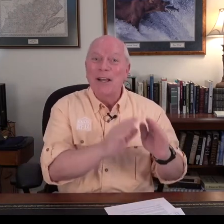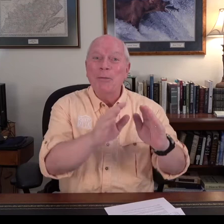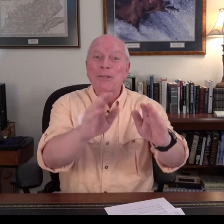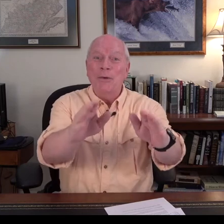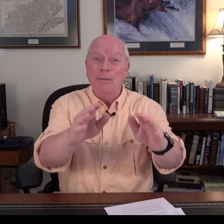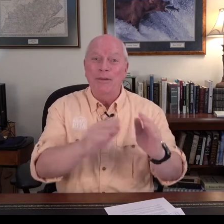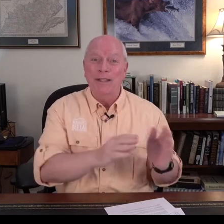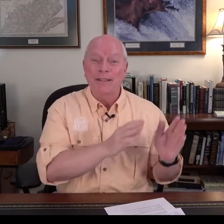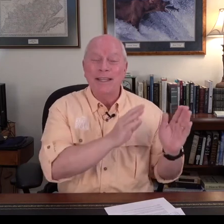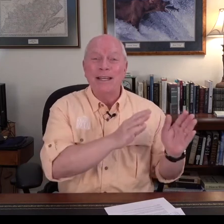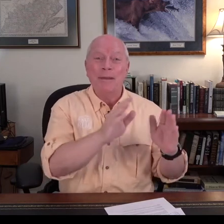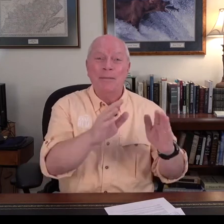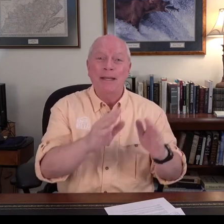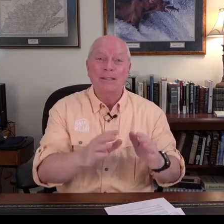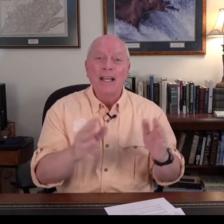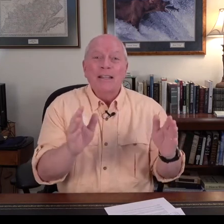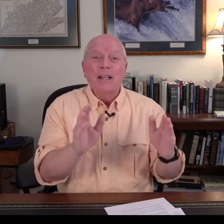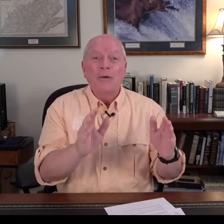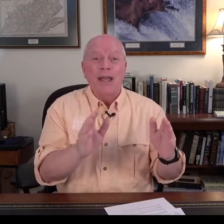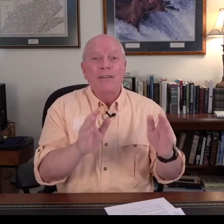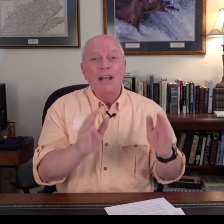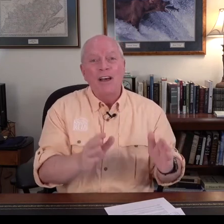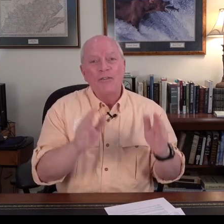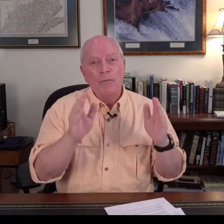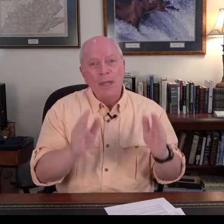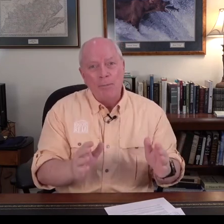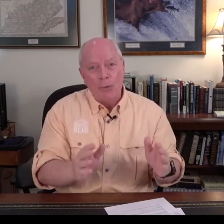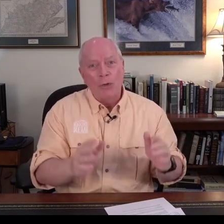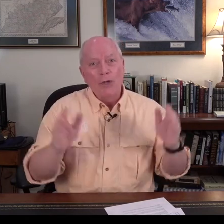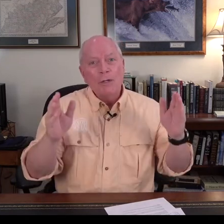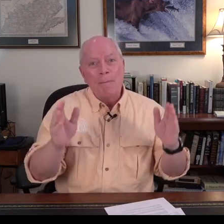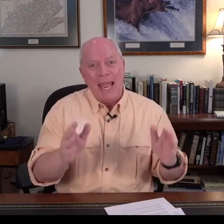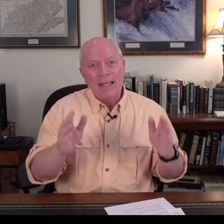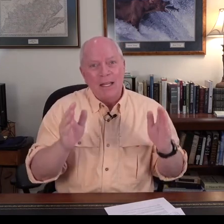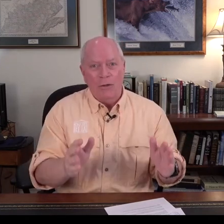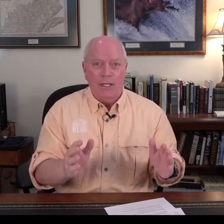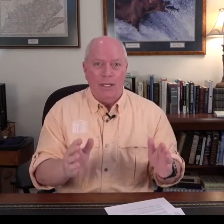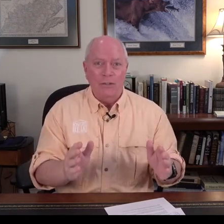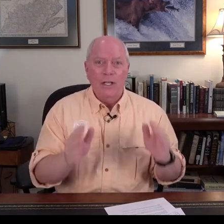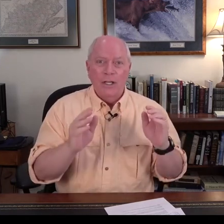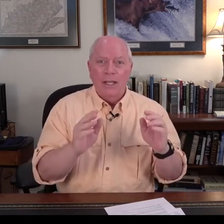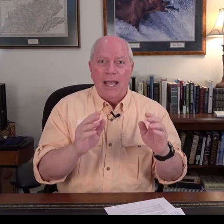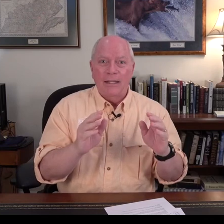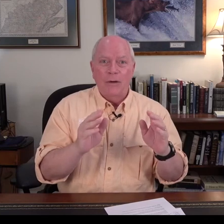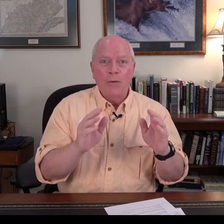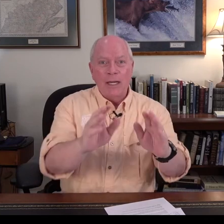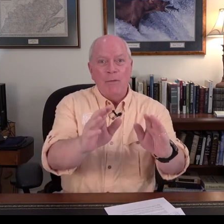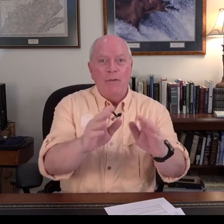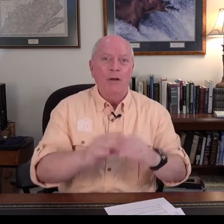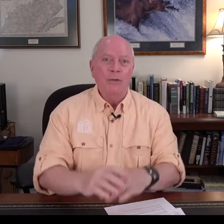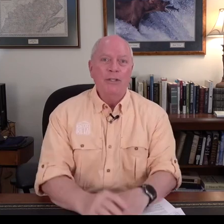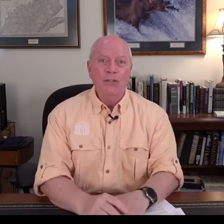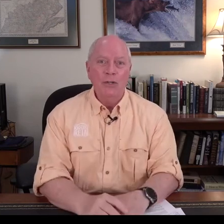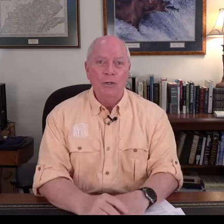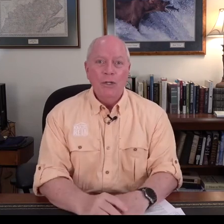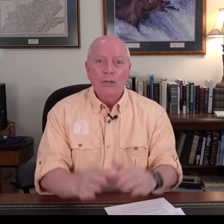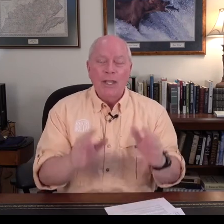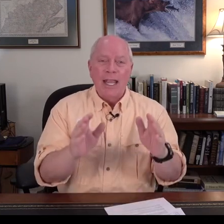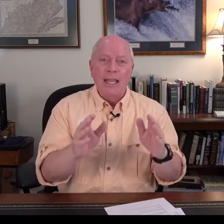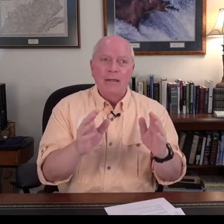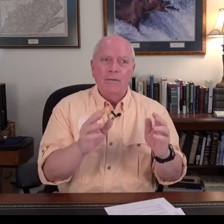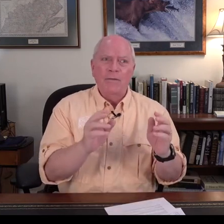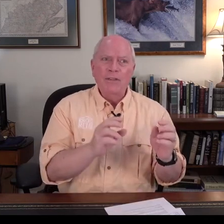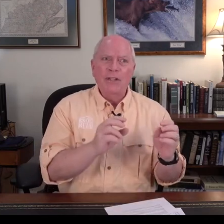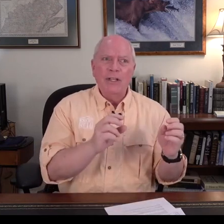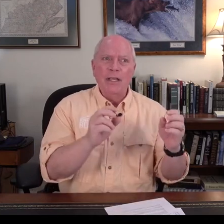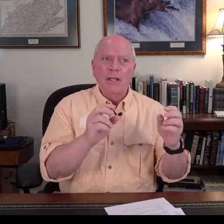impediment is the homeless don't want to move in the second impediment is they don't have enough people to man the hotels that they're trying to move the homeless into so